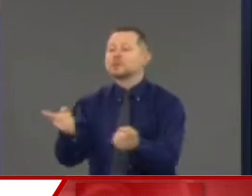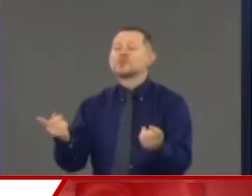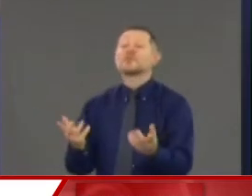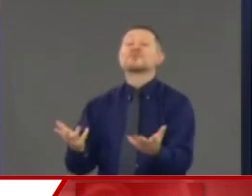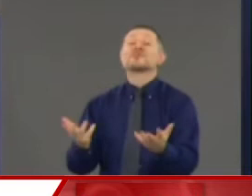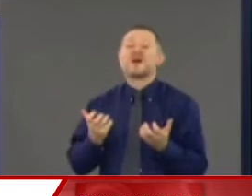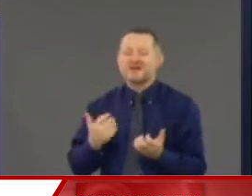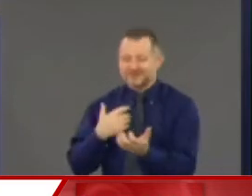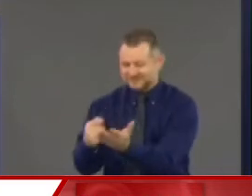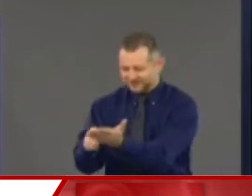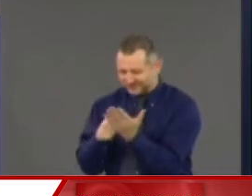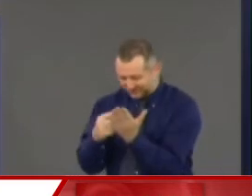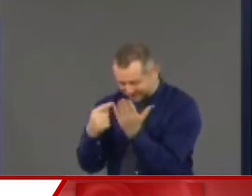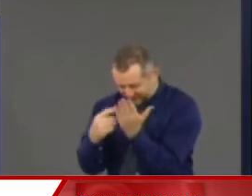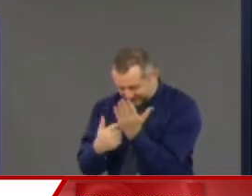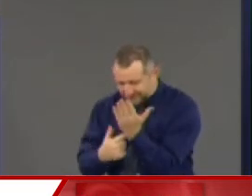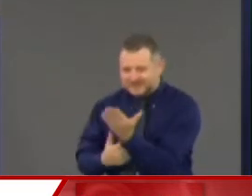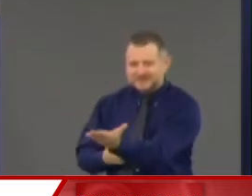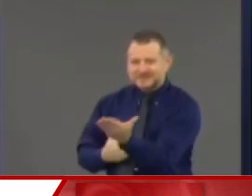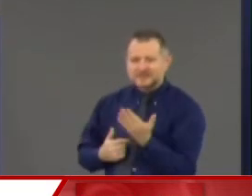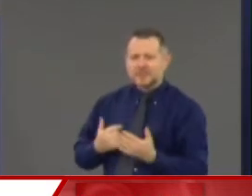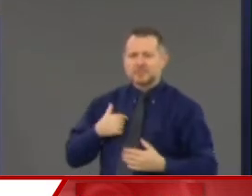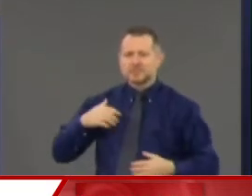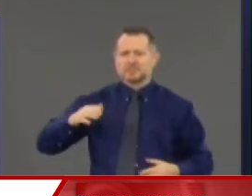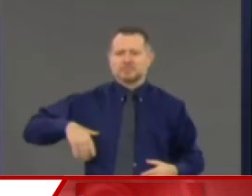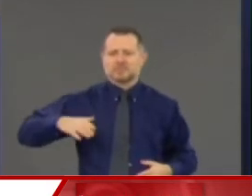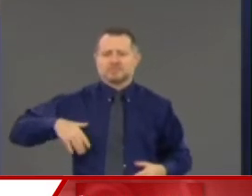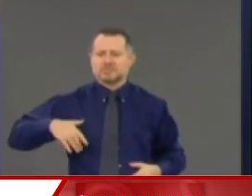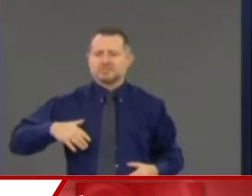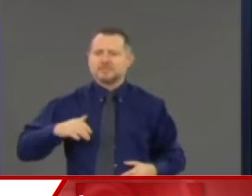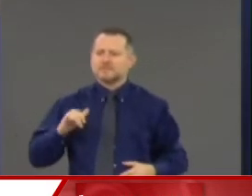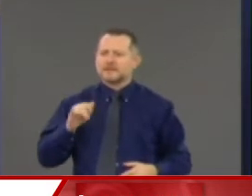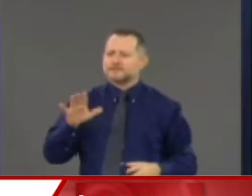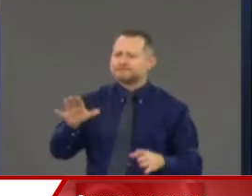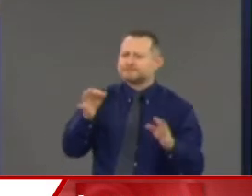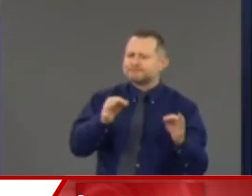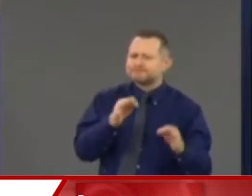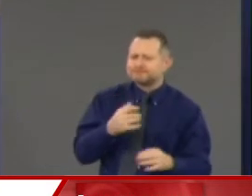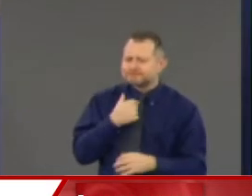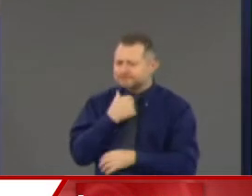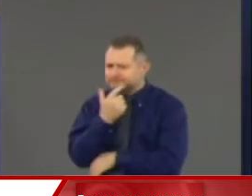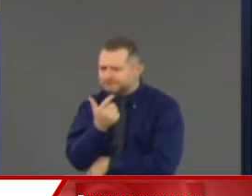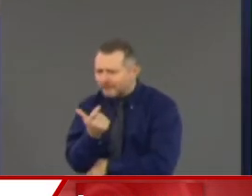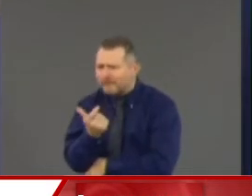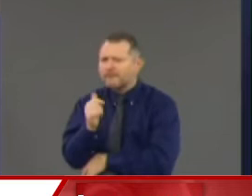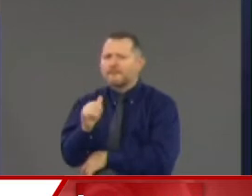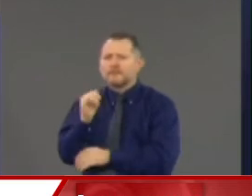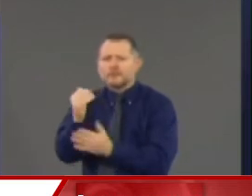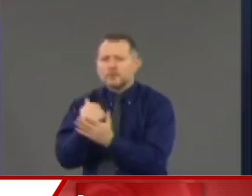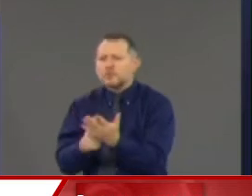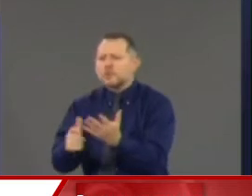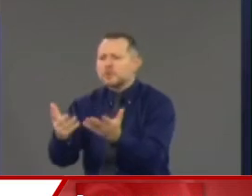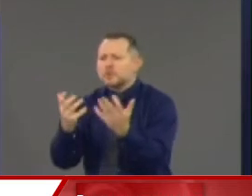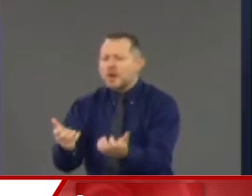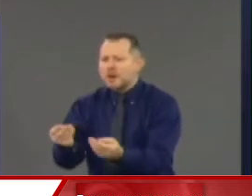We've not been effective targeting the popular energy.